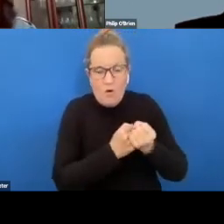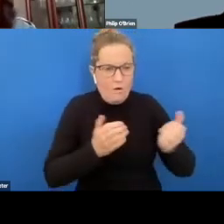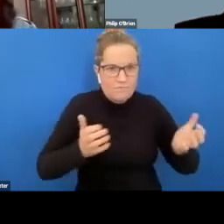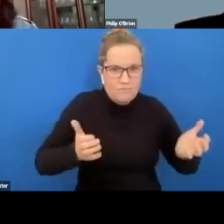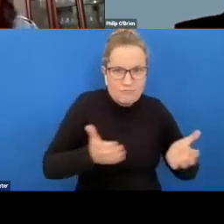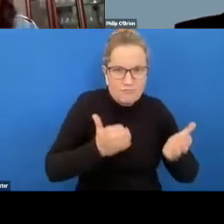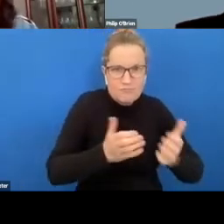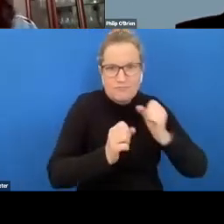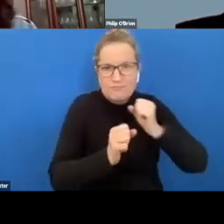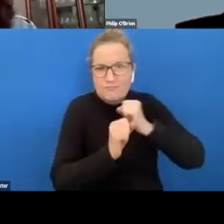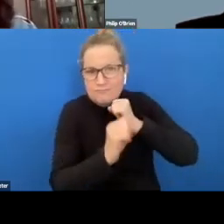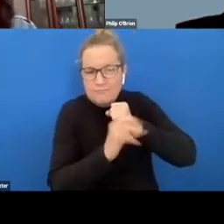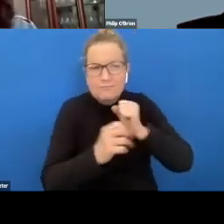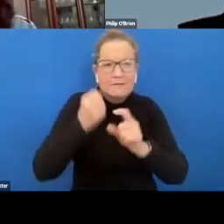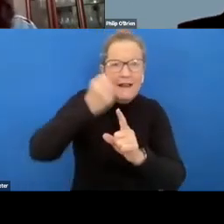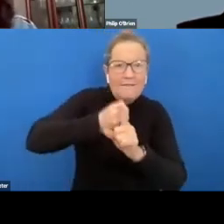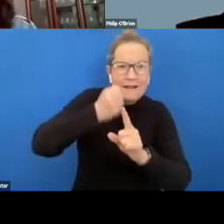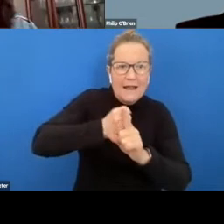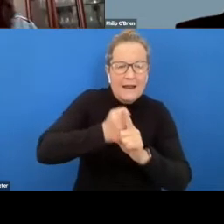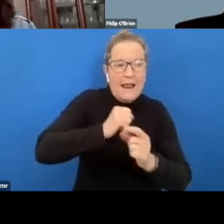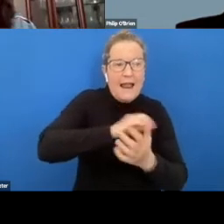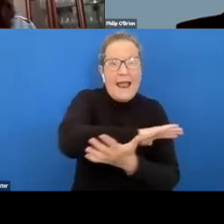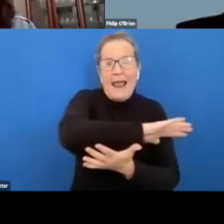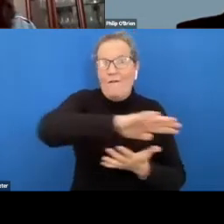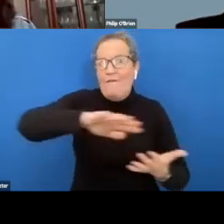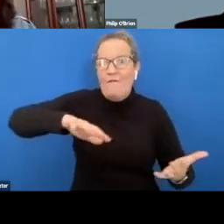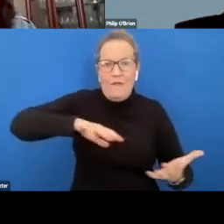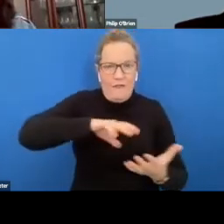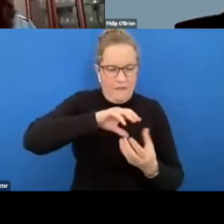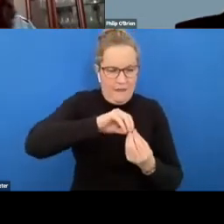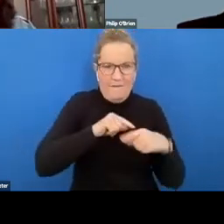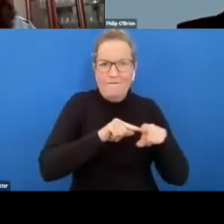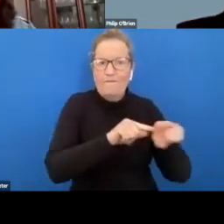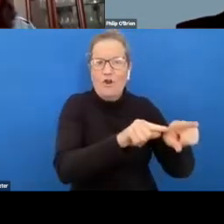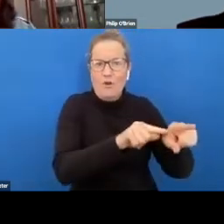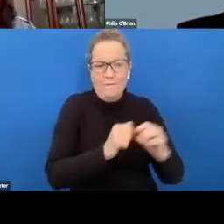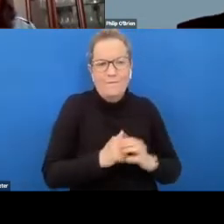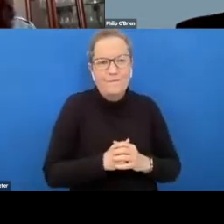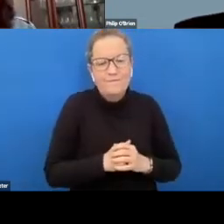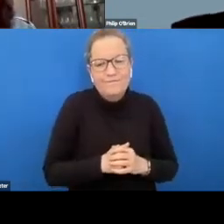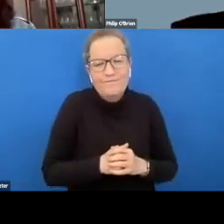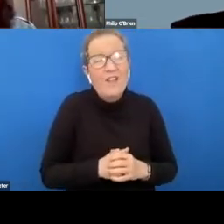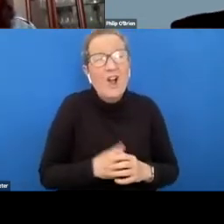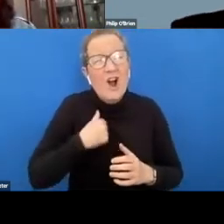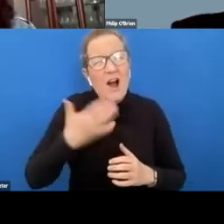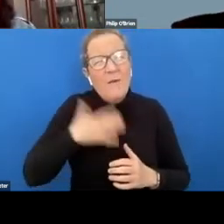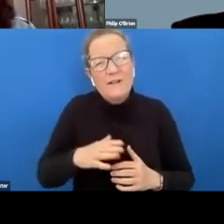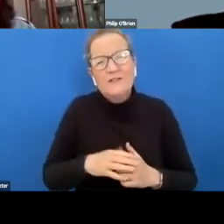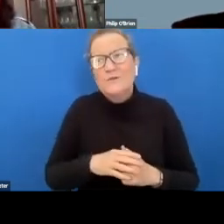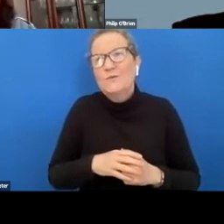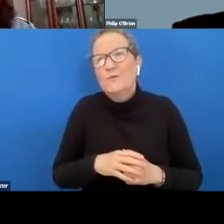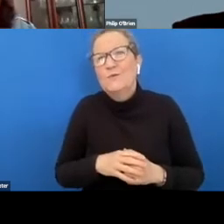everything we do has to kind of sit in that box and i wanted to bring up something that we were doing